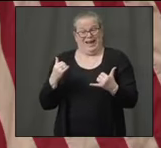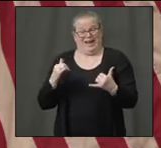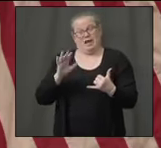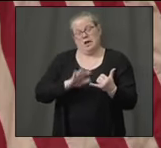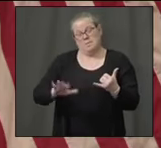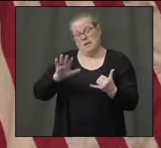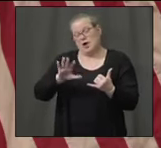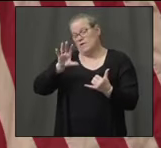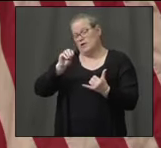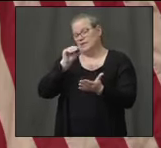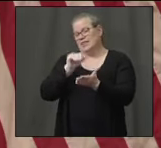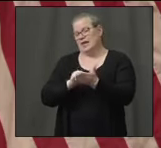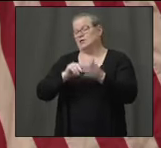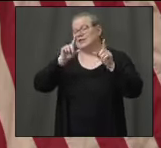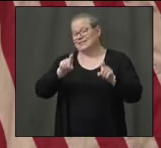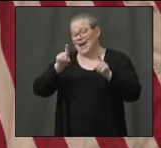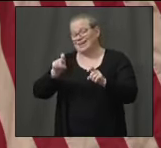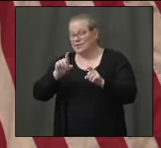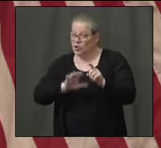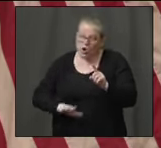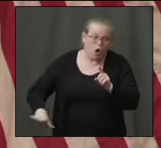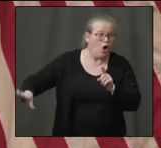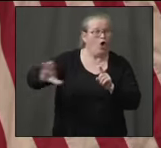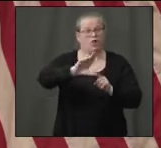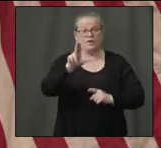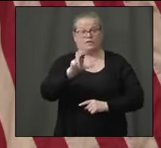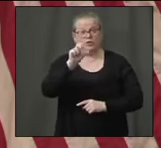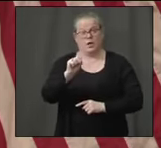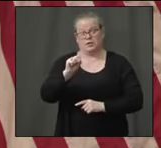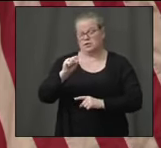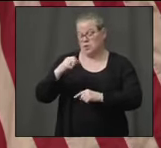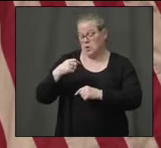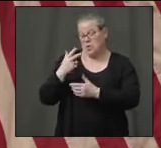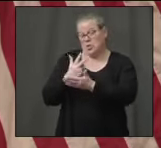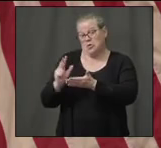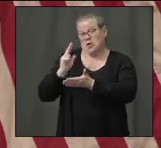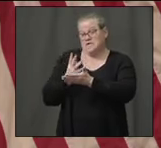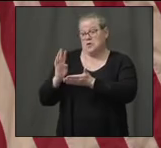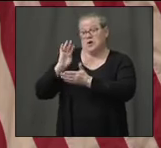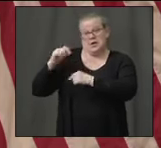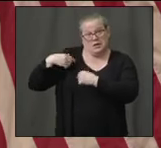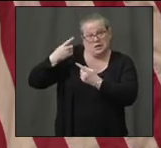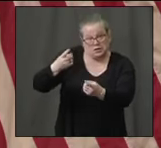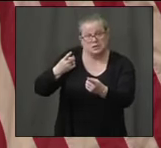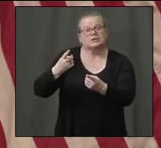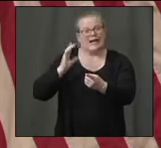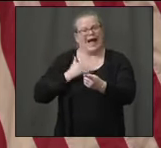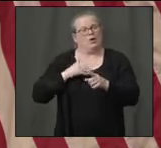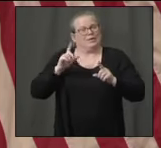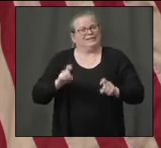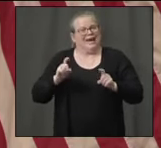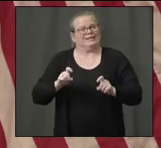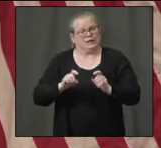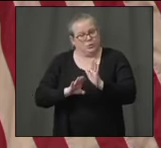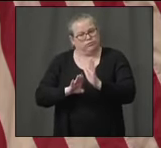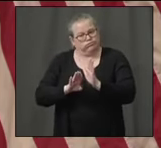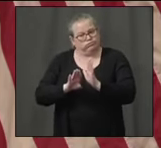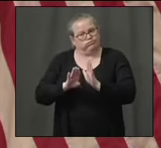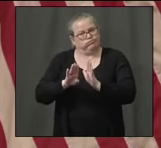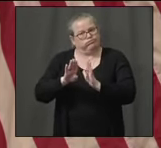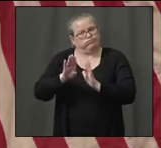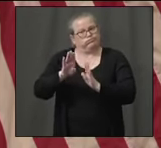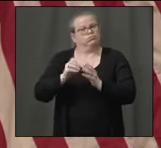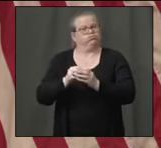over the last four to five weeks, we have ramped up our testing capacity. And as I said earlier, this is on the diagnostic